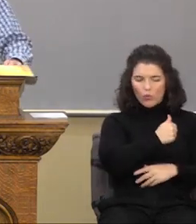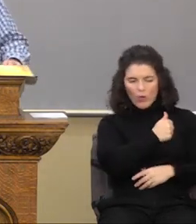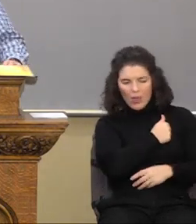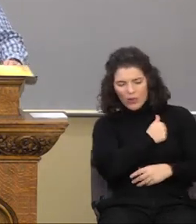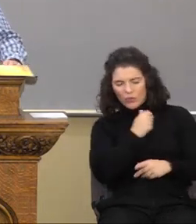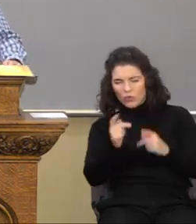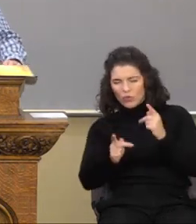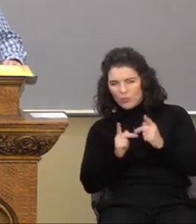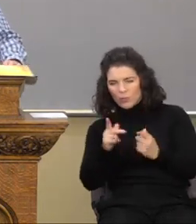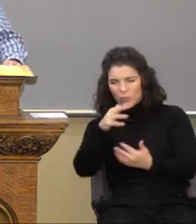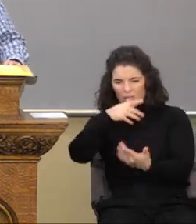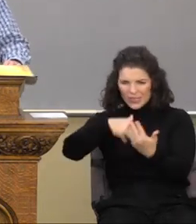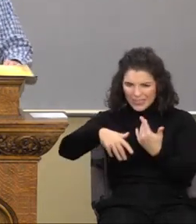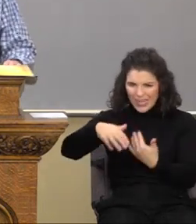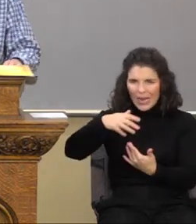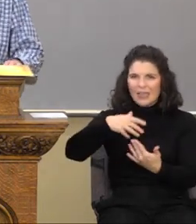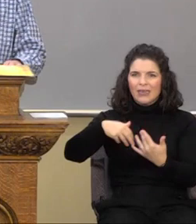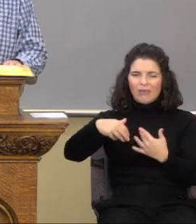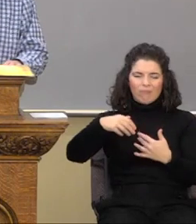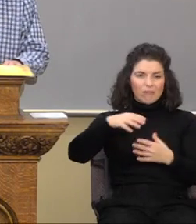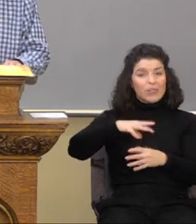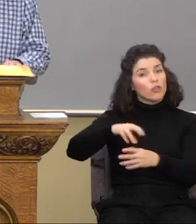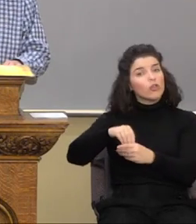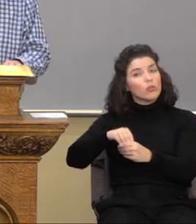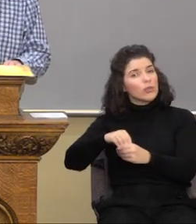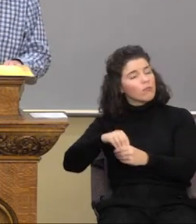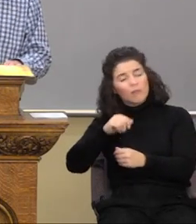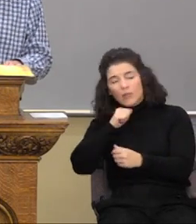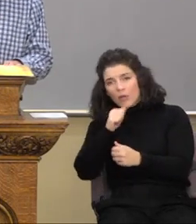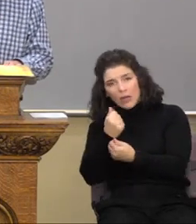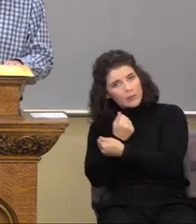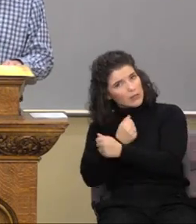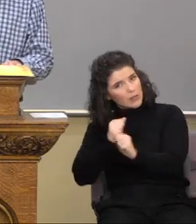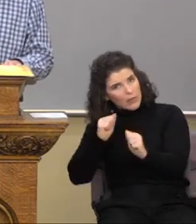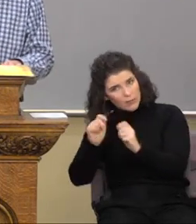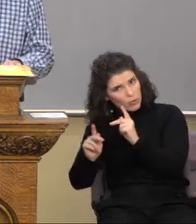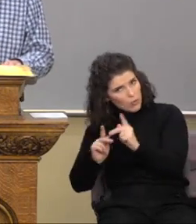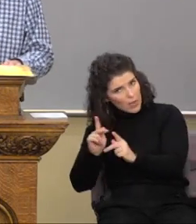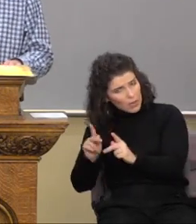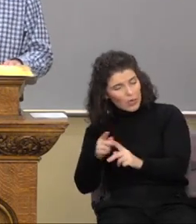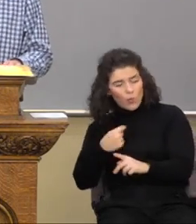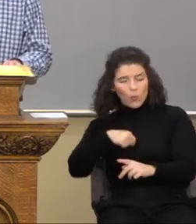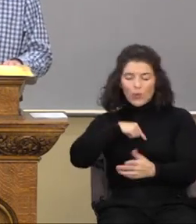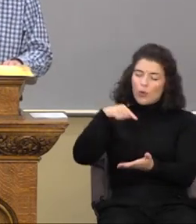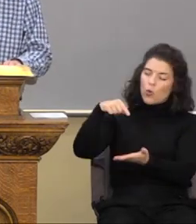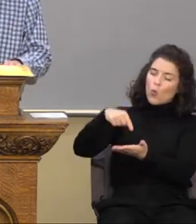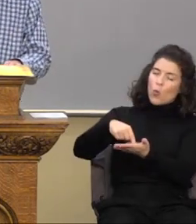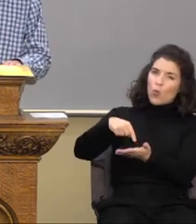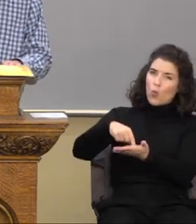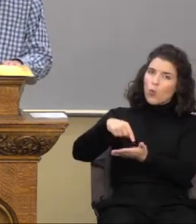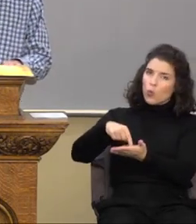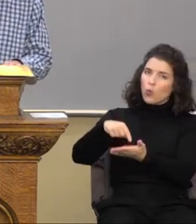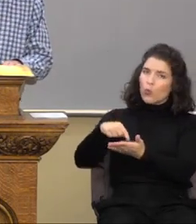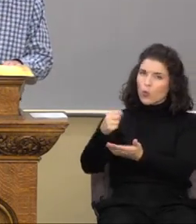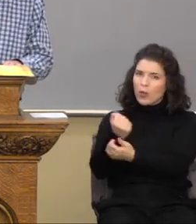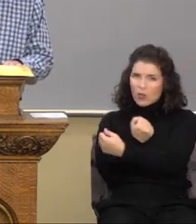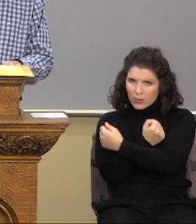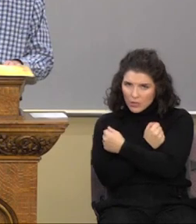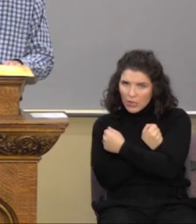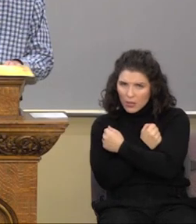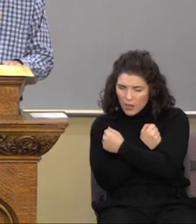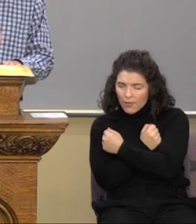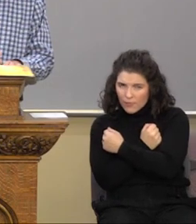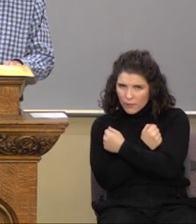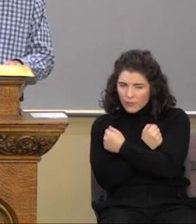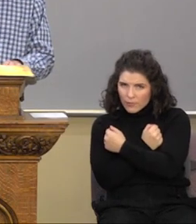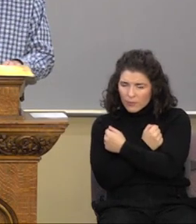unsaved humanity. We owe a debt of love. OK, so just be mindful,